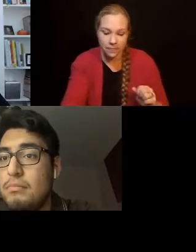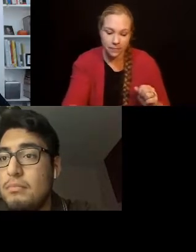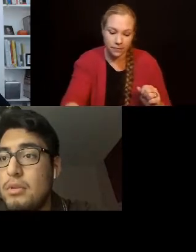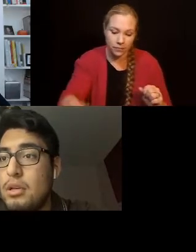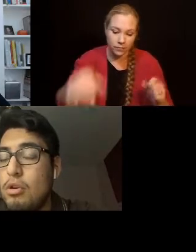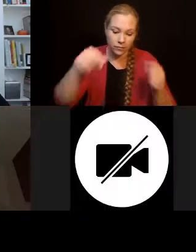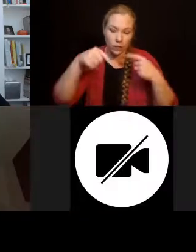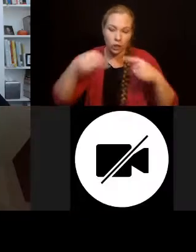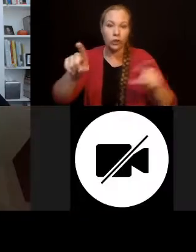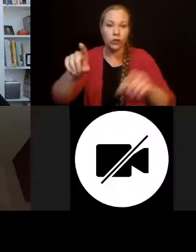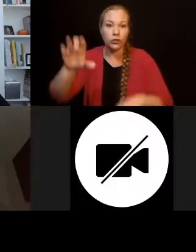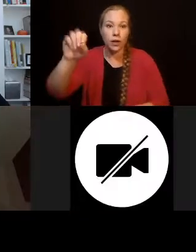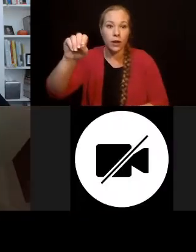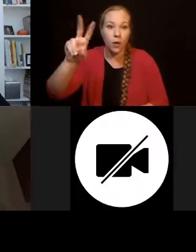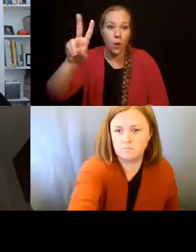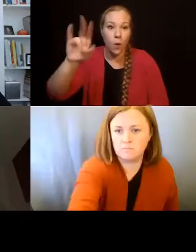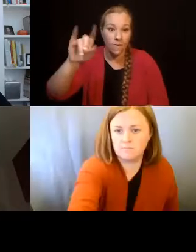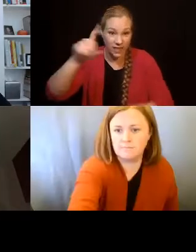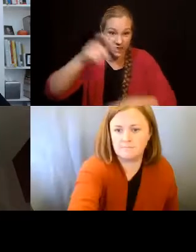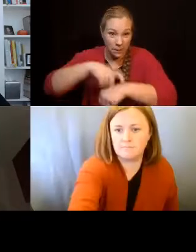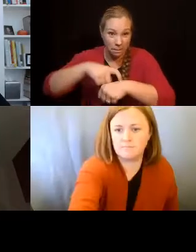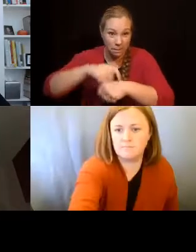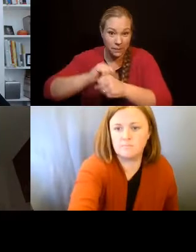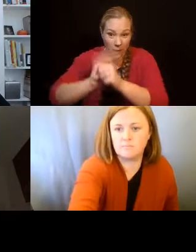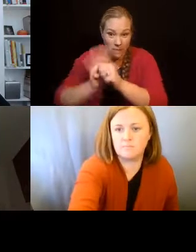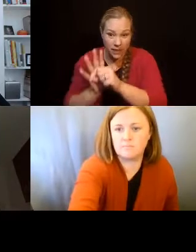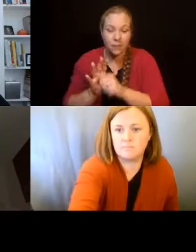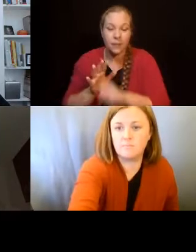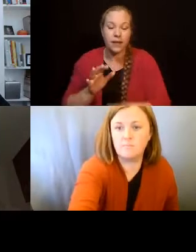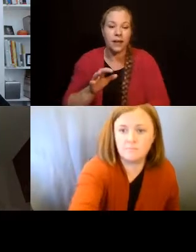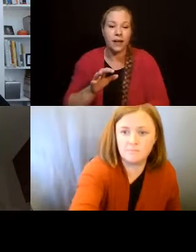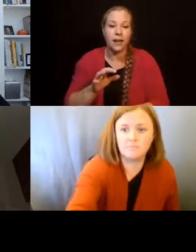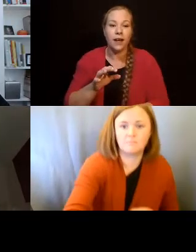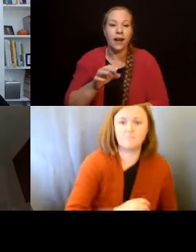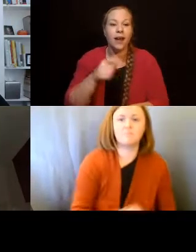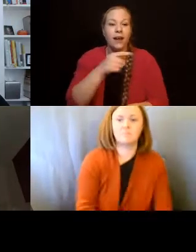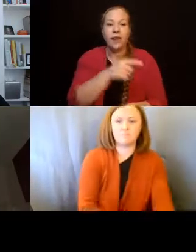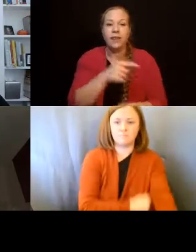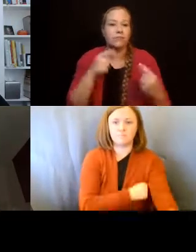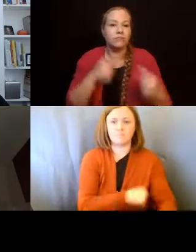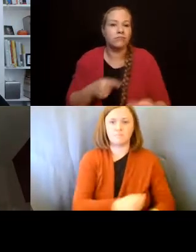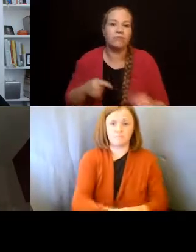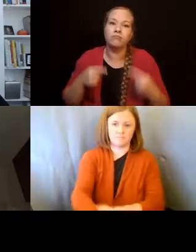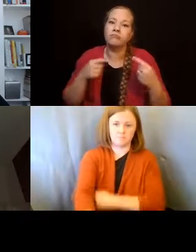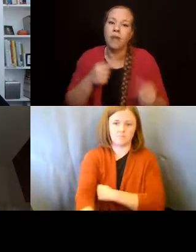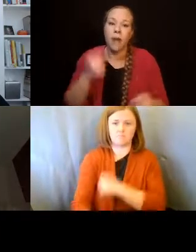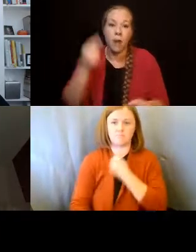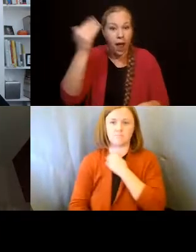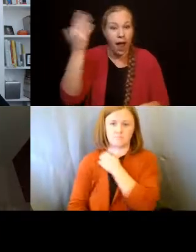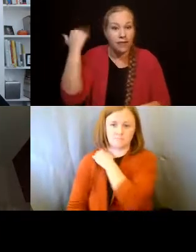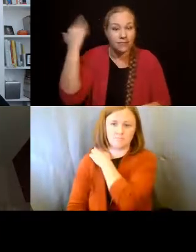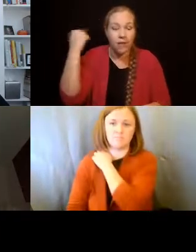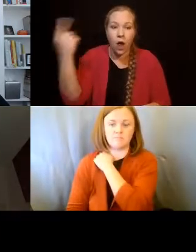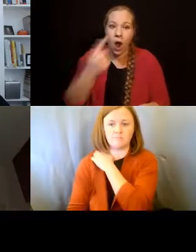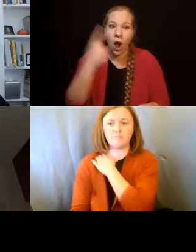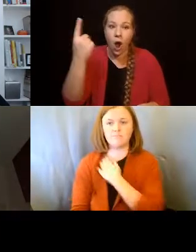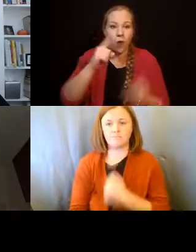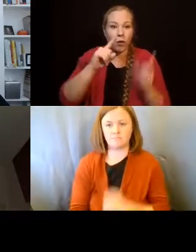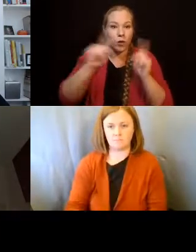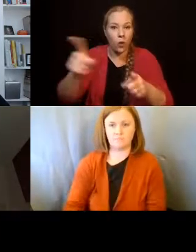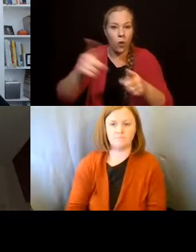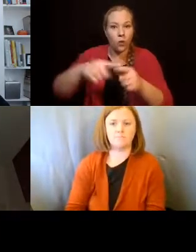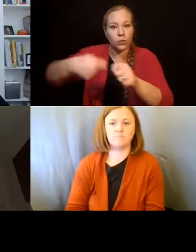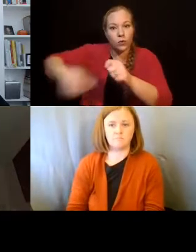COVID has been that for fun and relaxation, he likes to go to the, um, card shops,